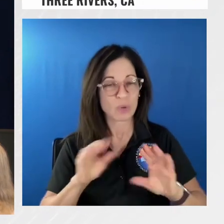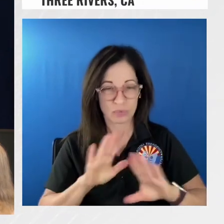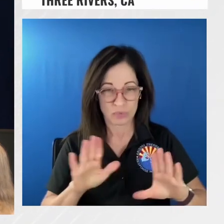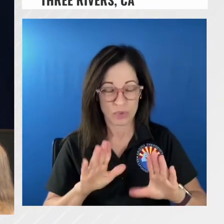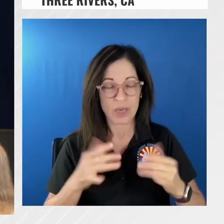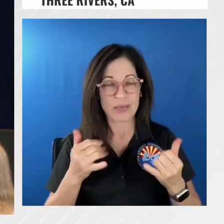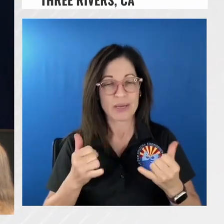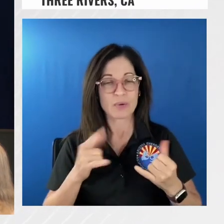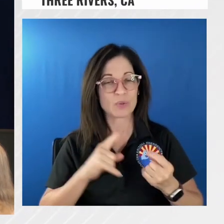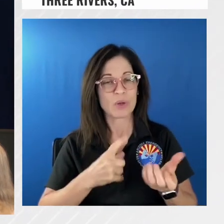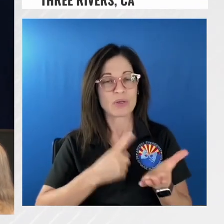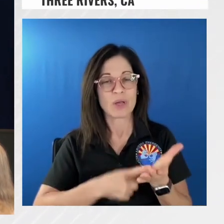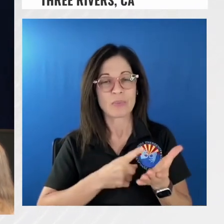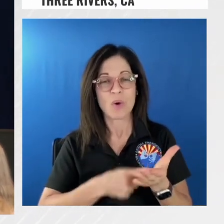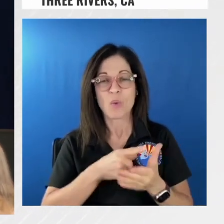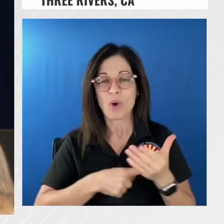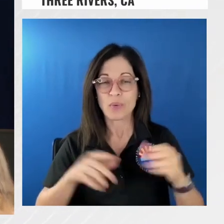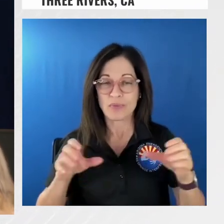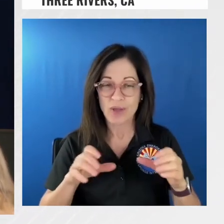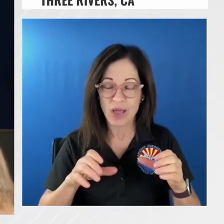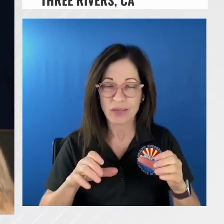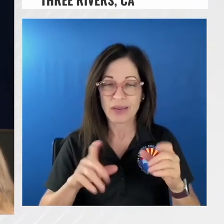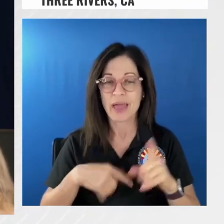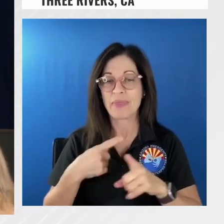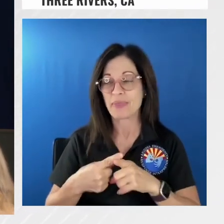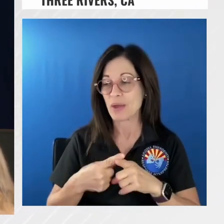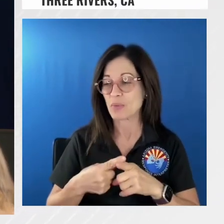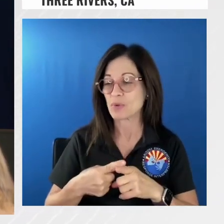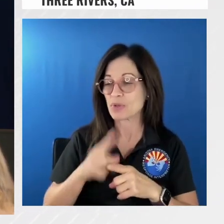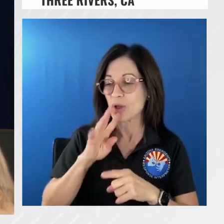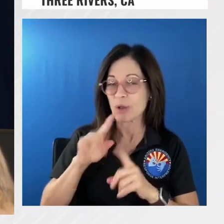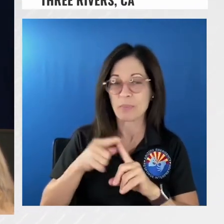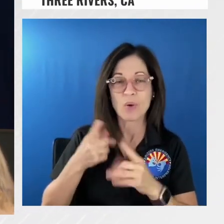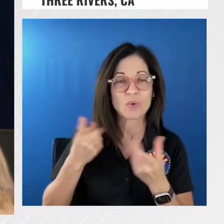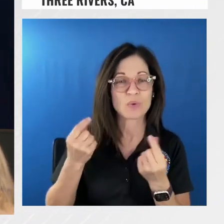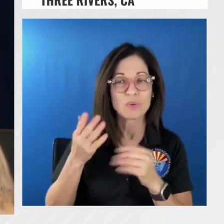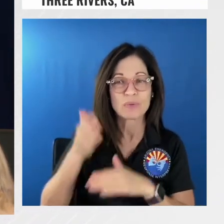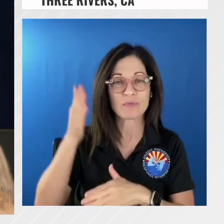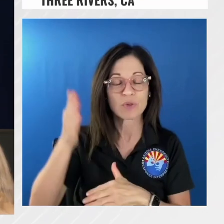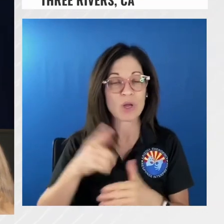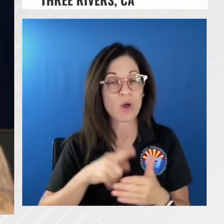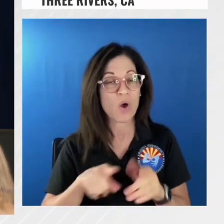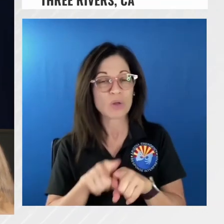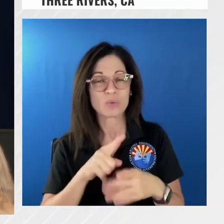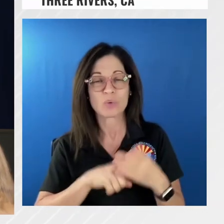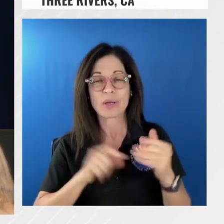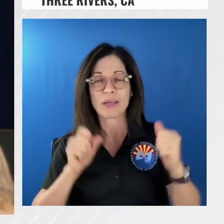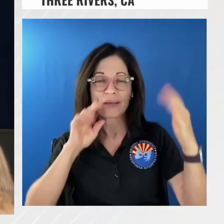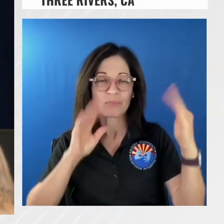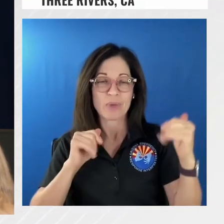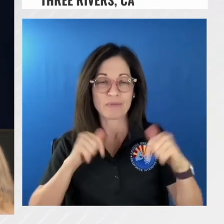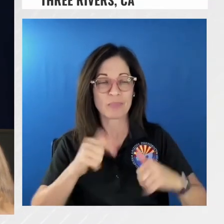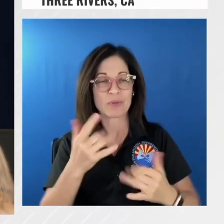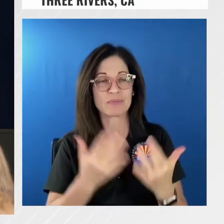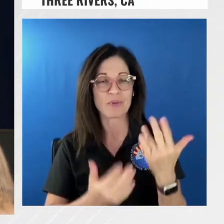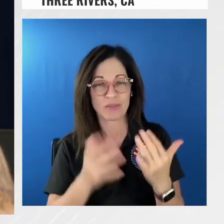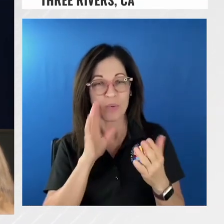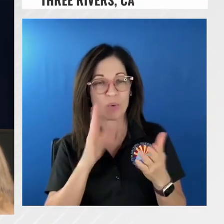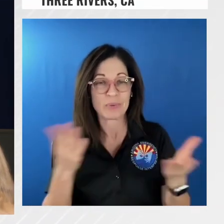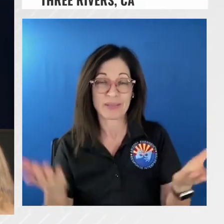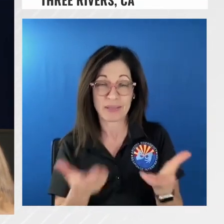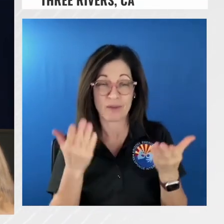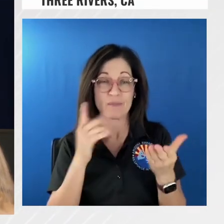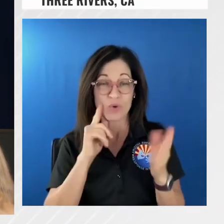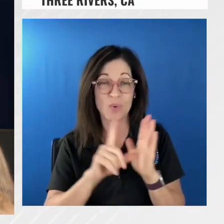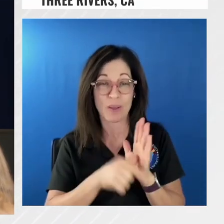as our lead-in into the future and what we might expect with this fire that's going to be on the landscape for a while okay